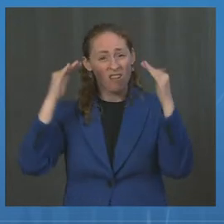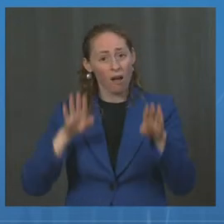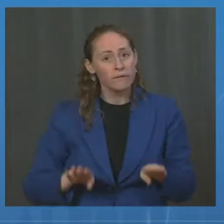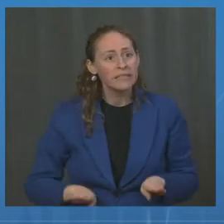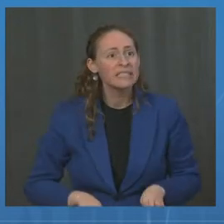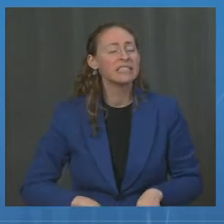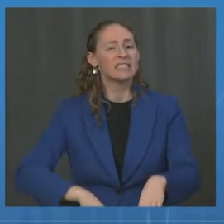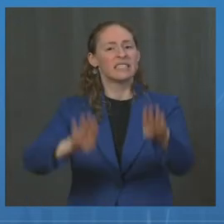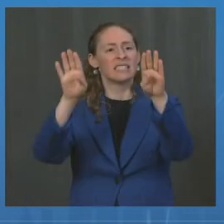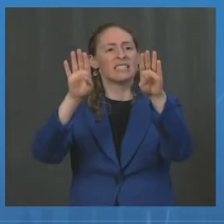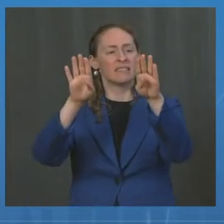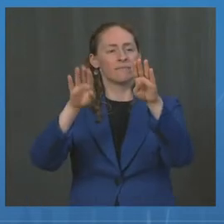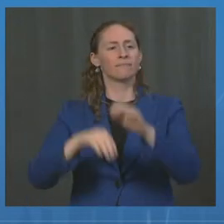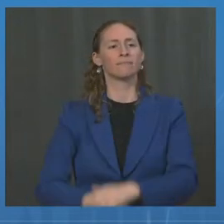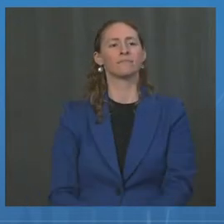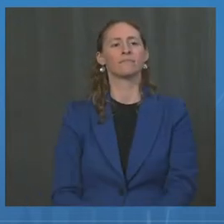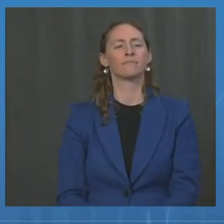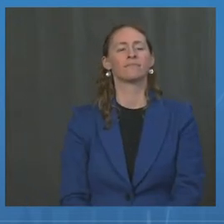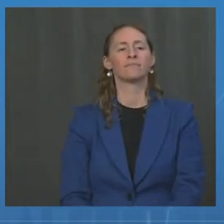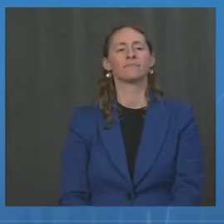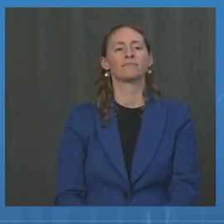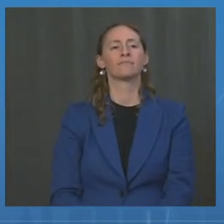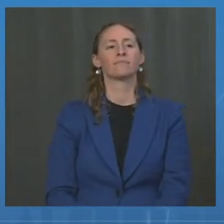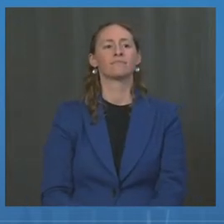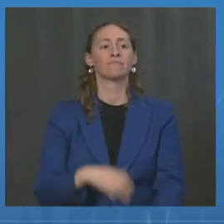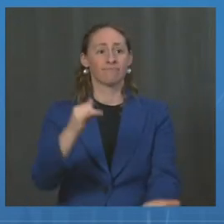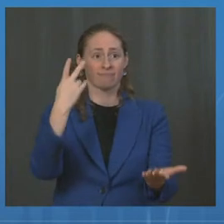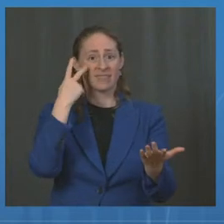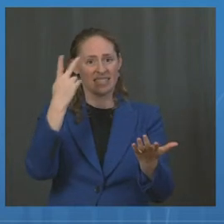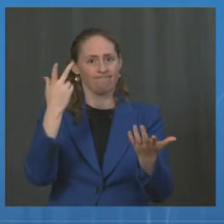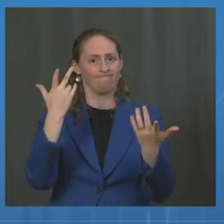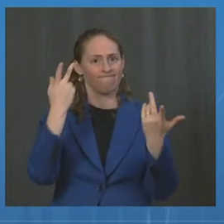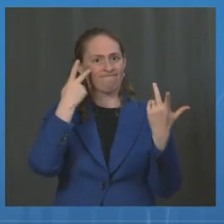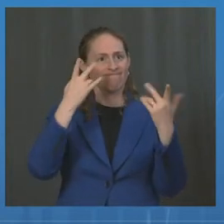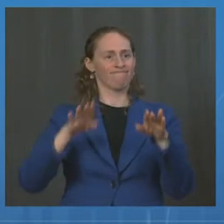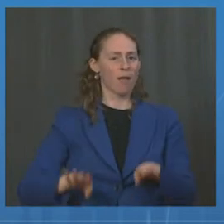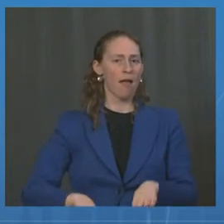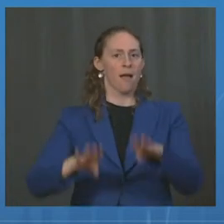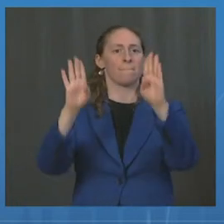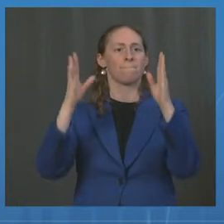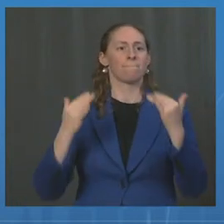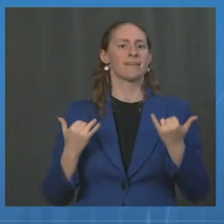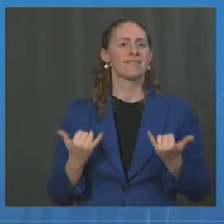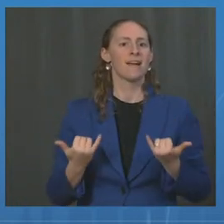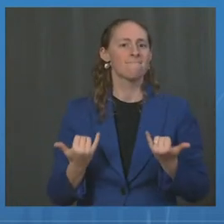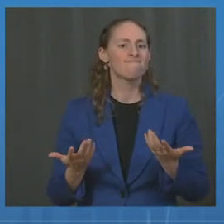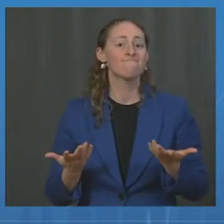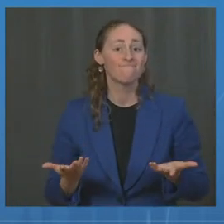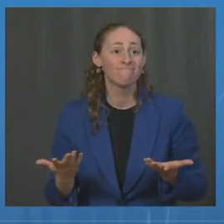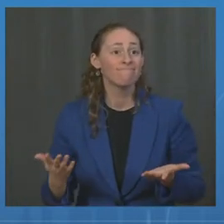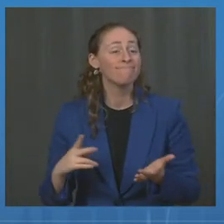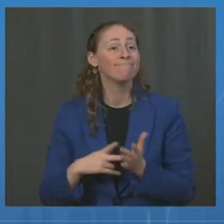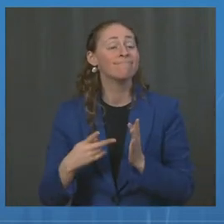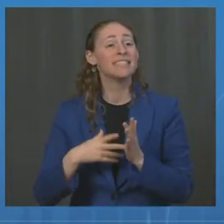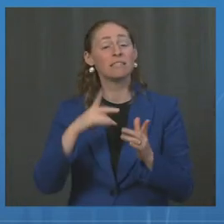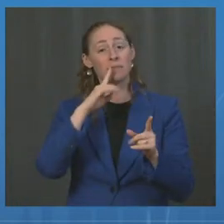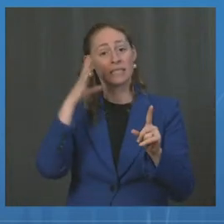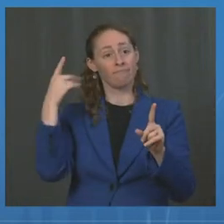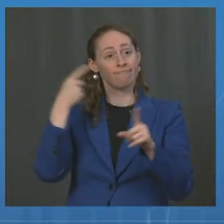overall cases, these studies demonstrated that there was not increased disease severity in children.